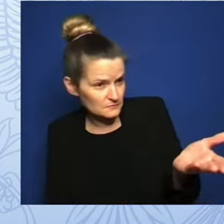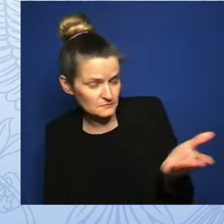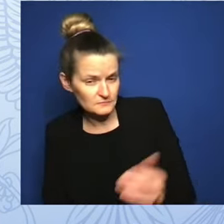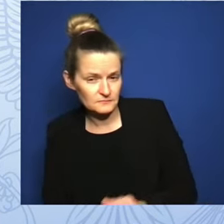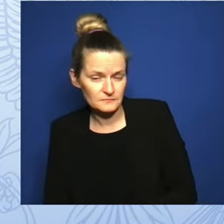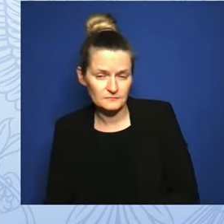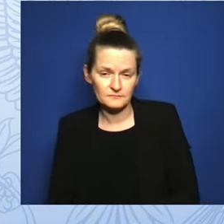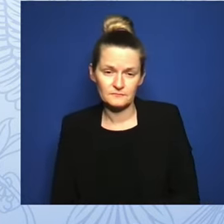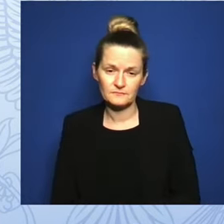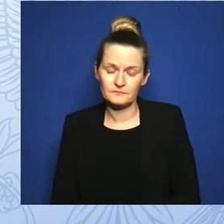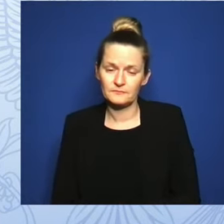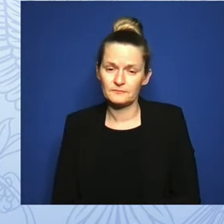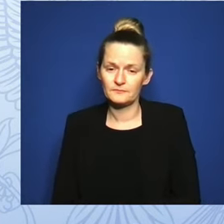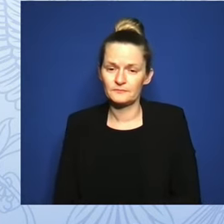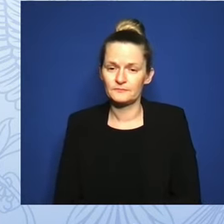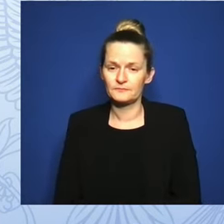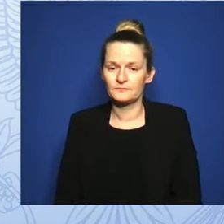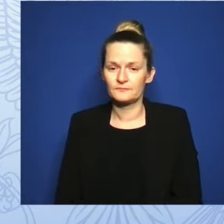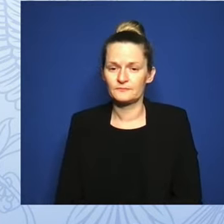I don't know how you guys do this.